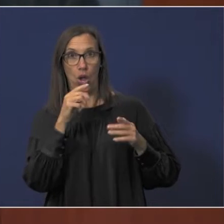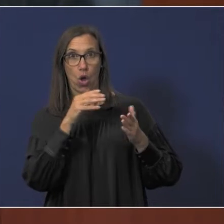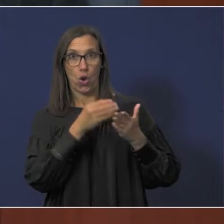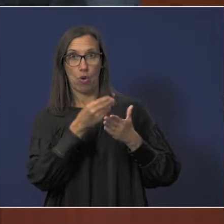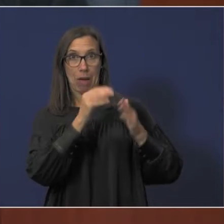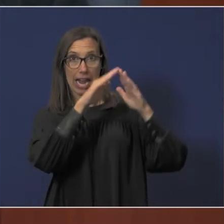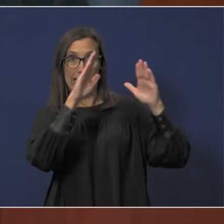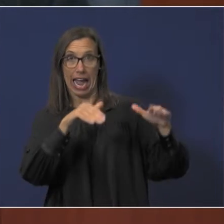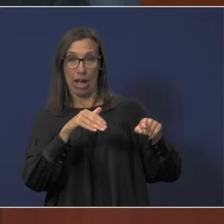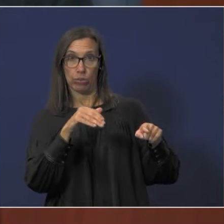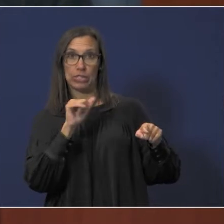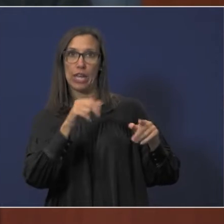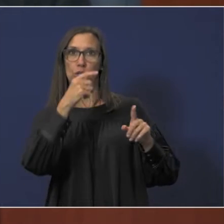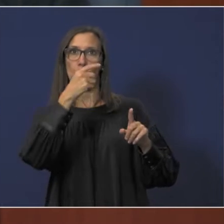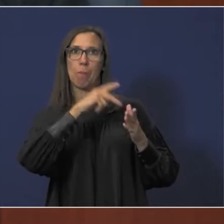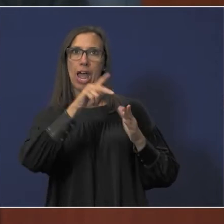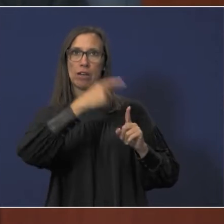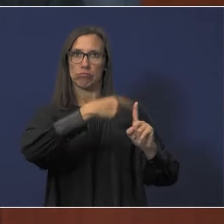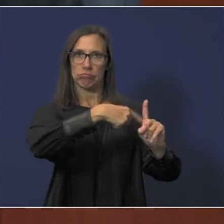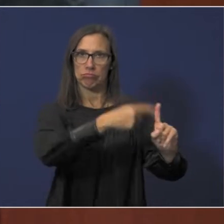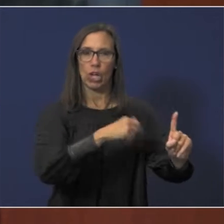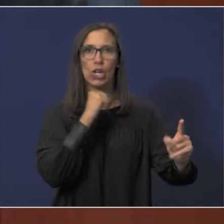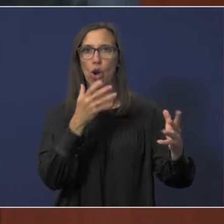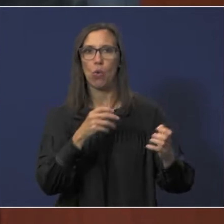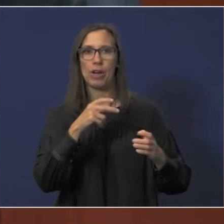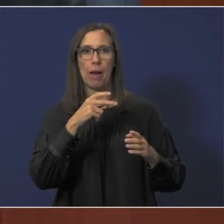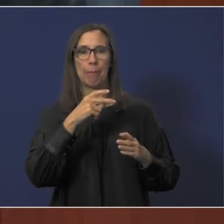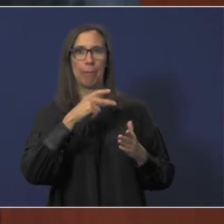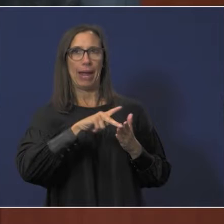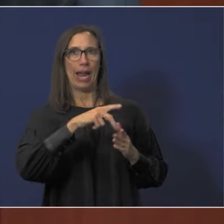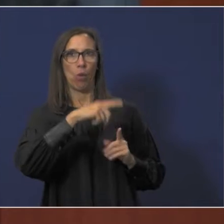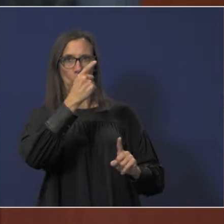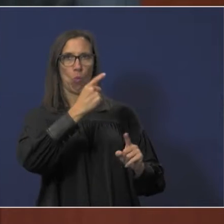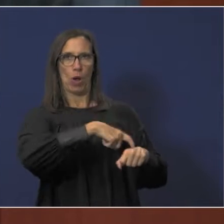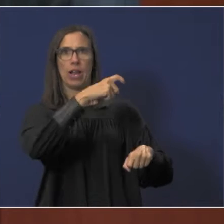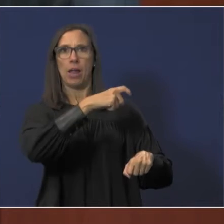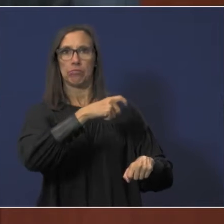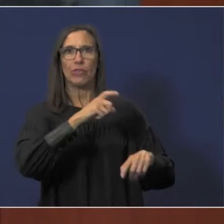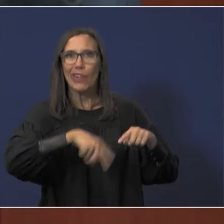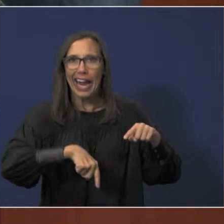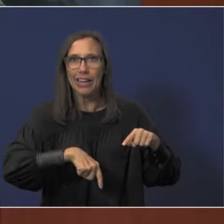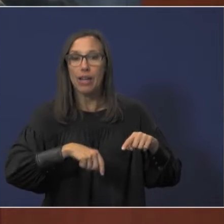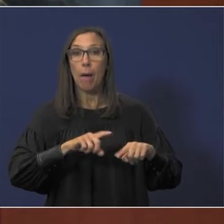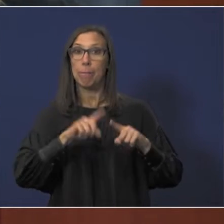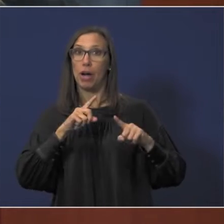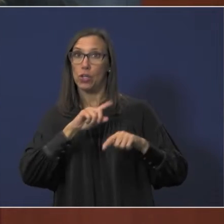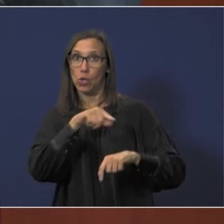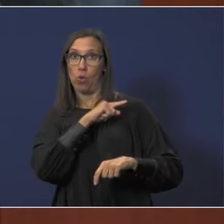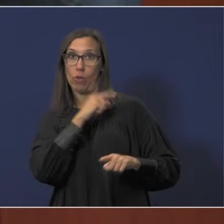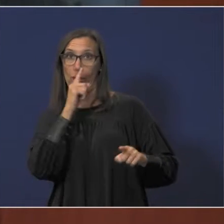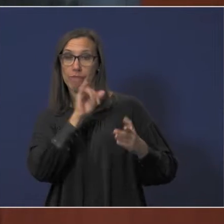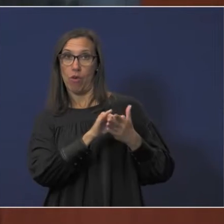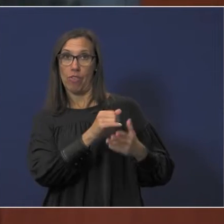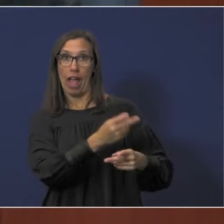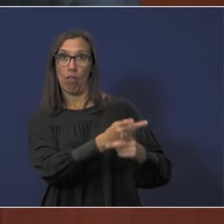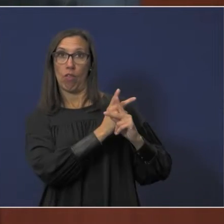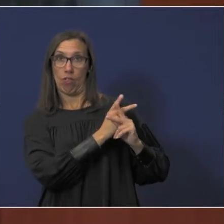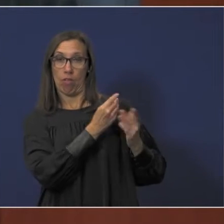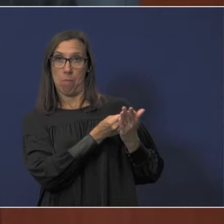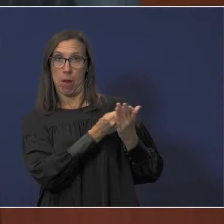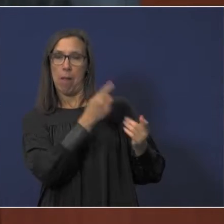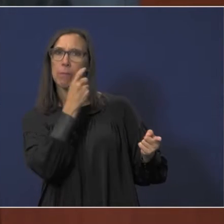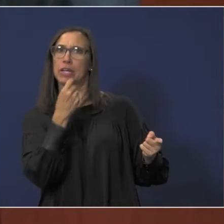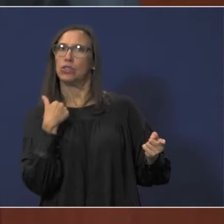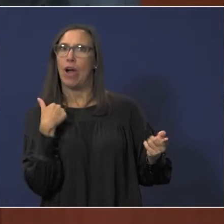because you don't want to pay it off all at one time. You can't pay it off all at one time. However, you qualify for that mortgage because you